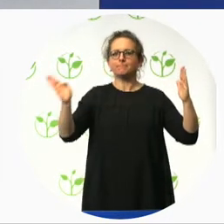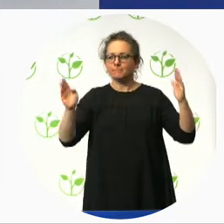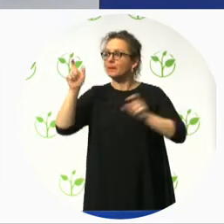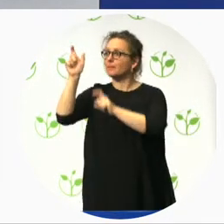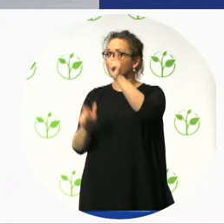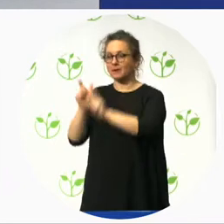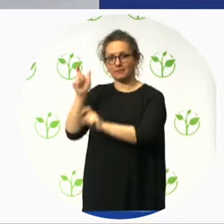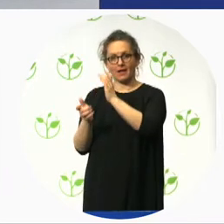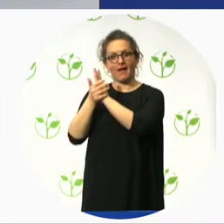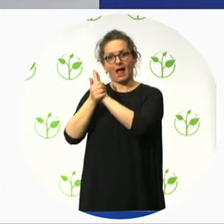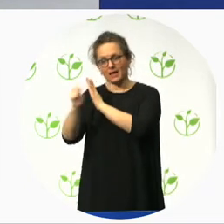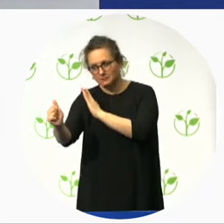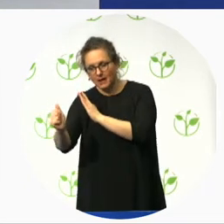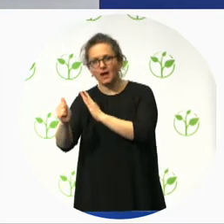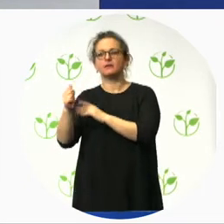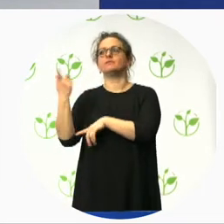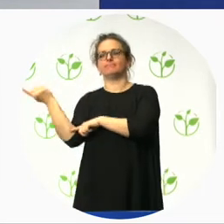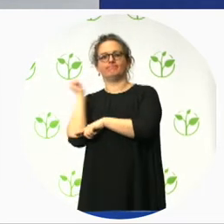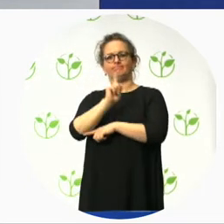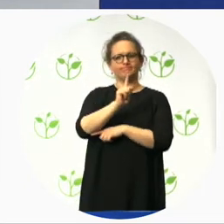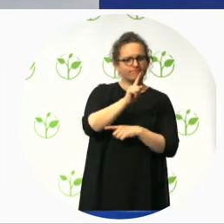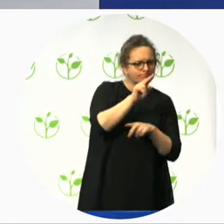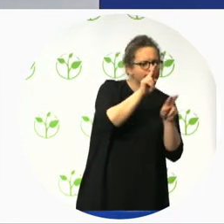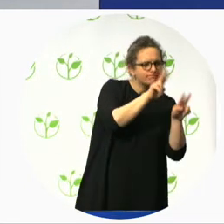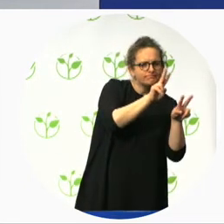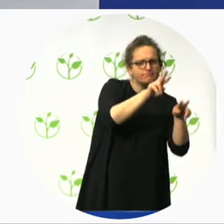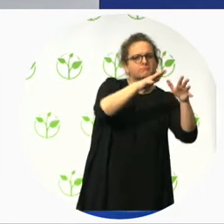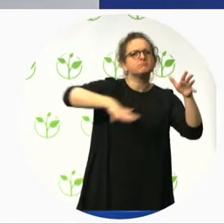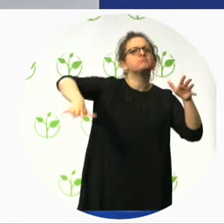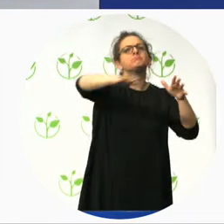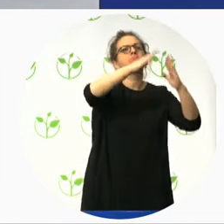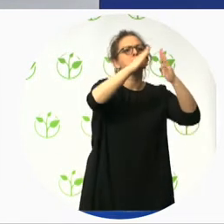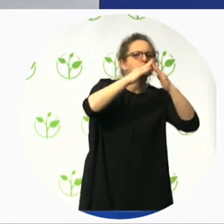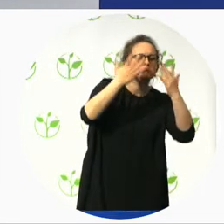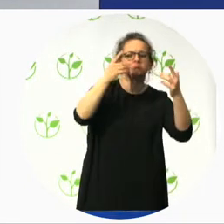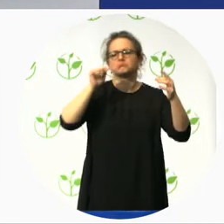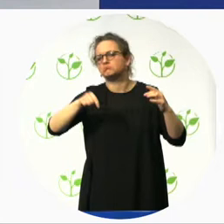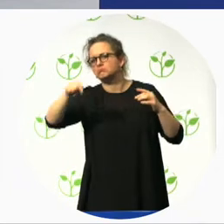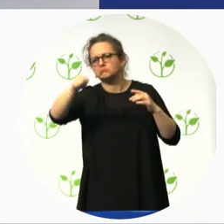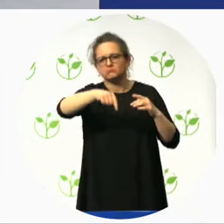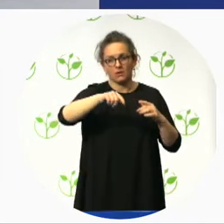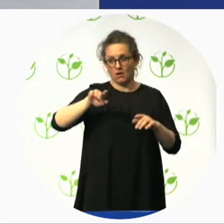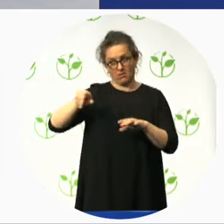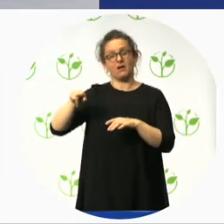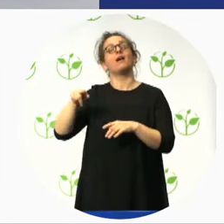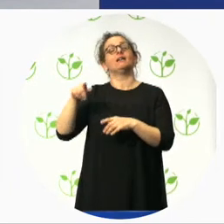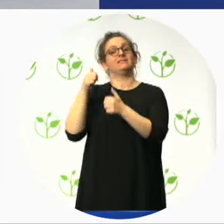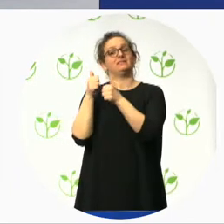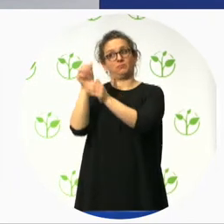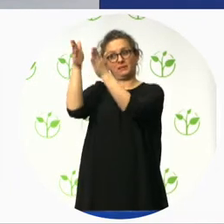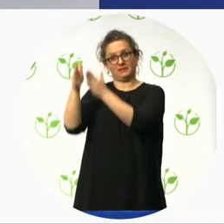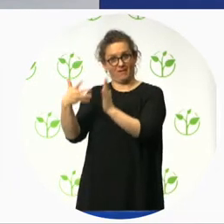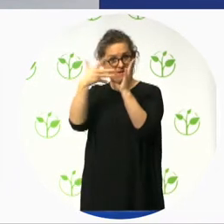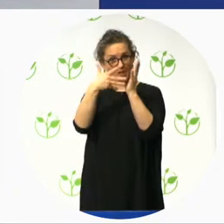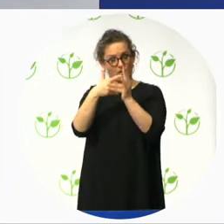worldwide vision of what constitutes a universally designed and accessible built environment. Program evaluation